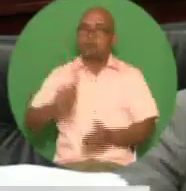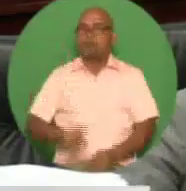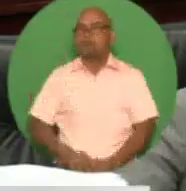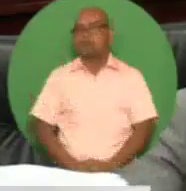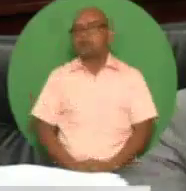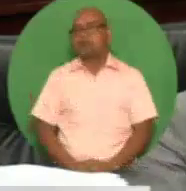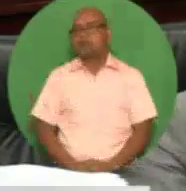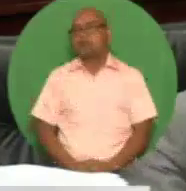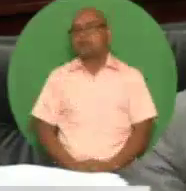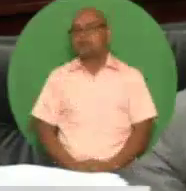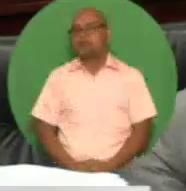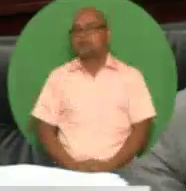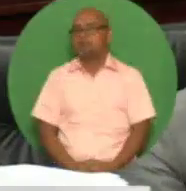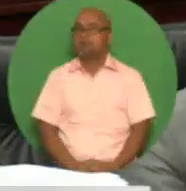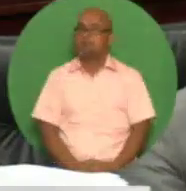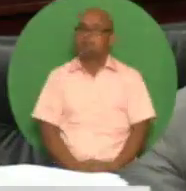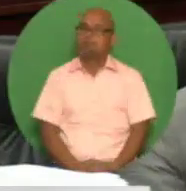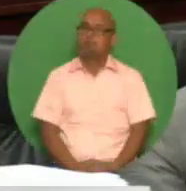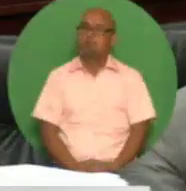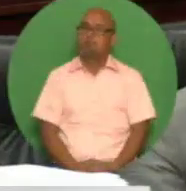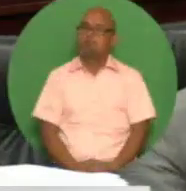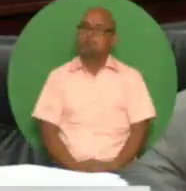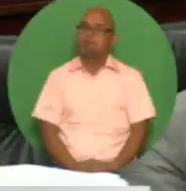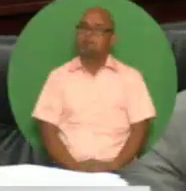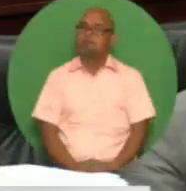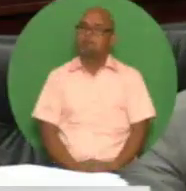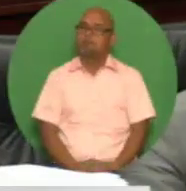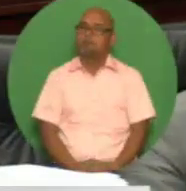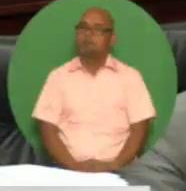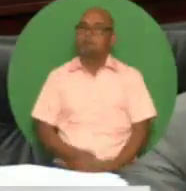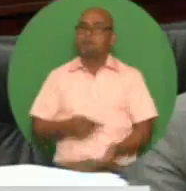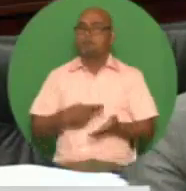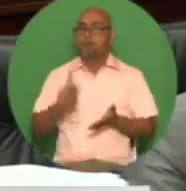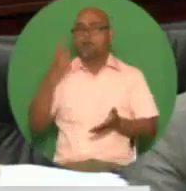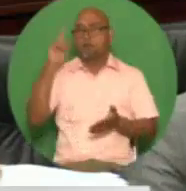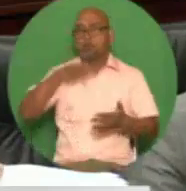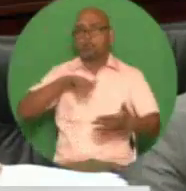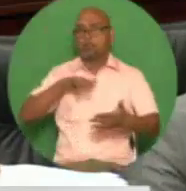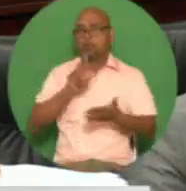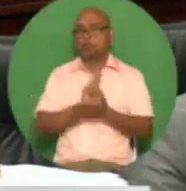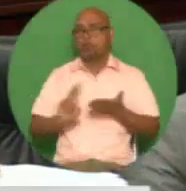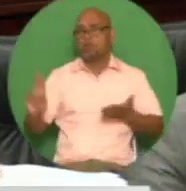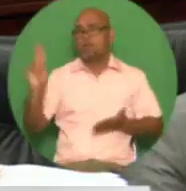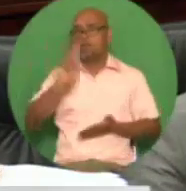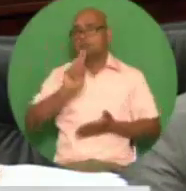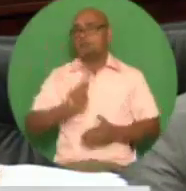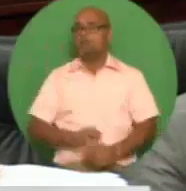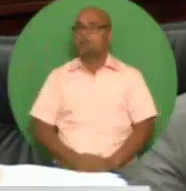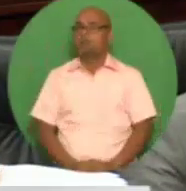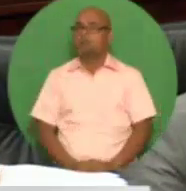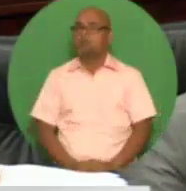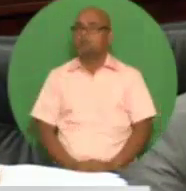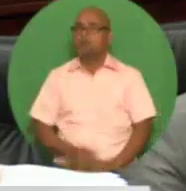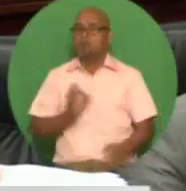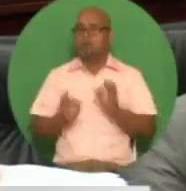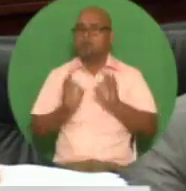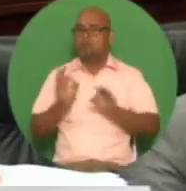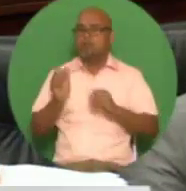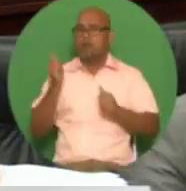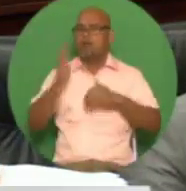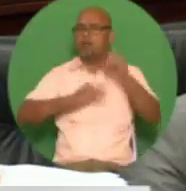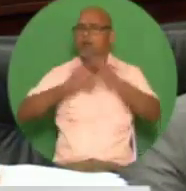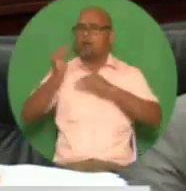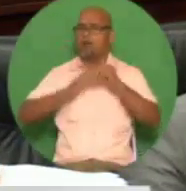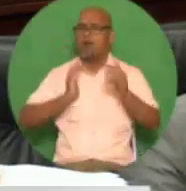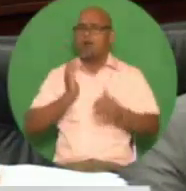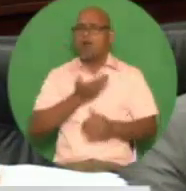and the middle class tax allowance for tertiary education madam speaker in order to build a prosperous and successful